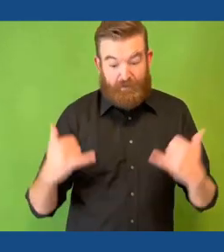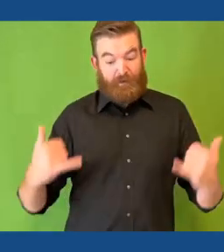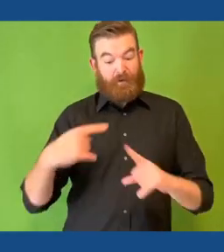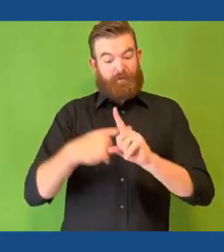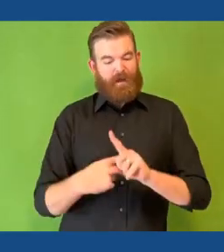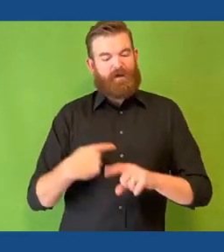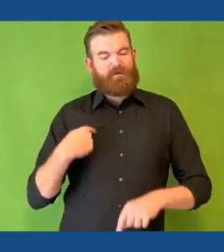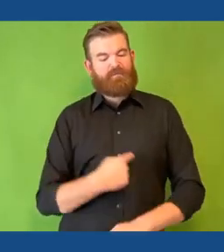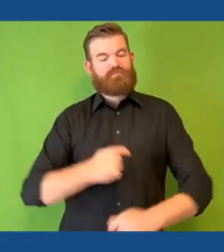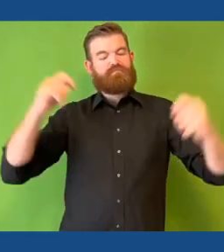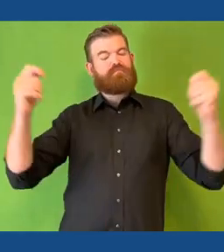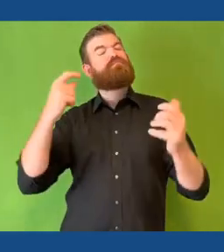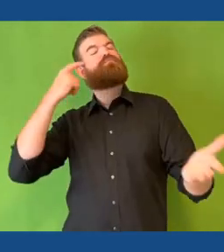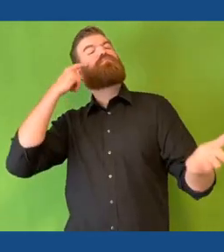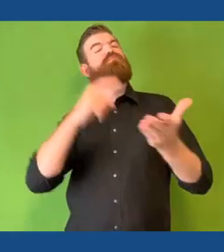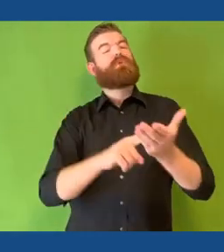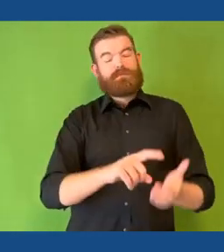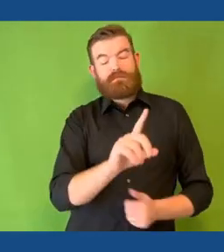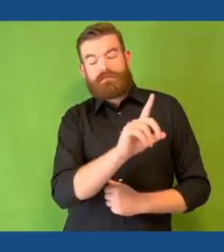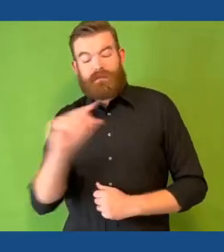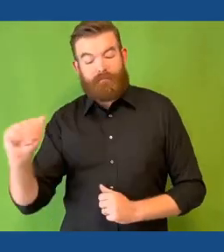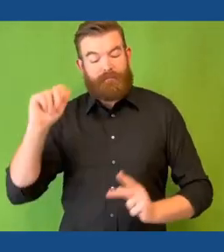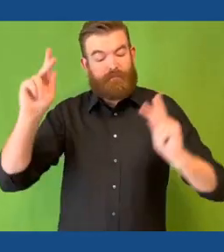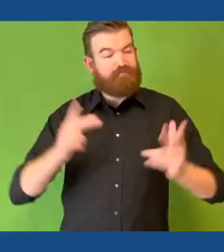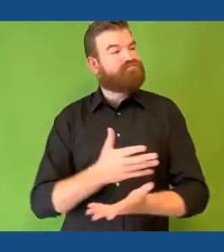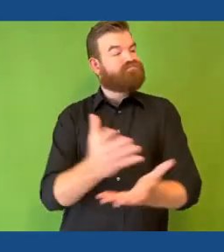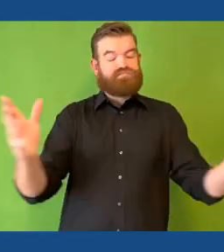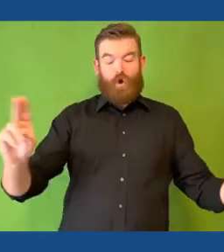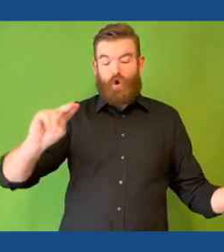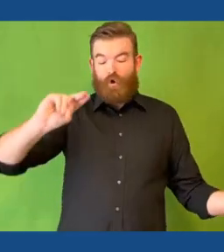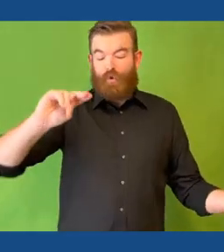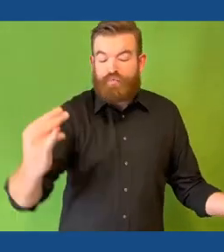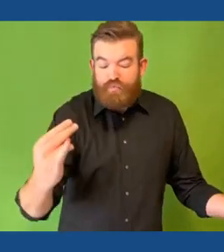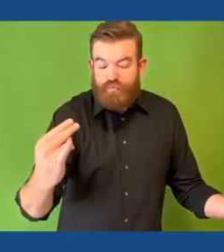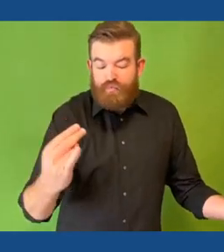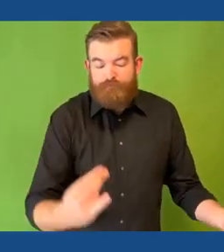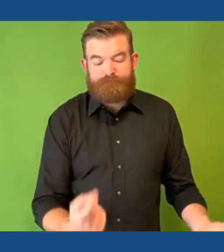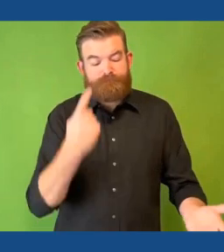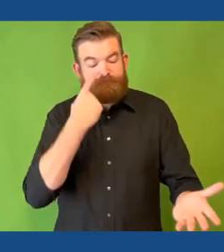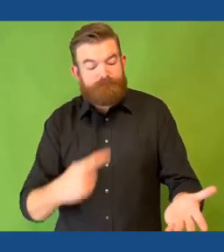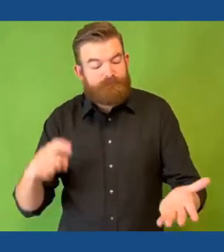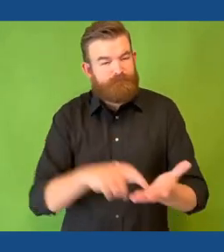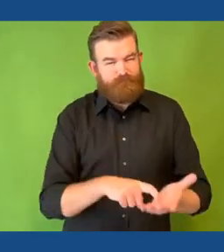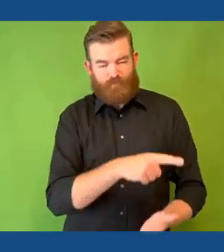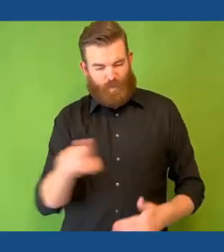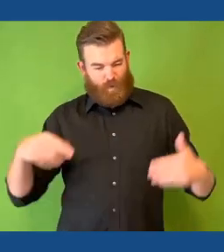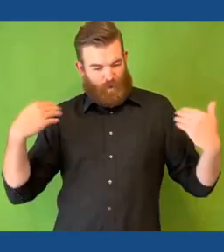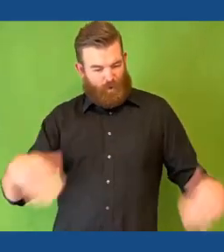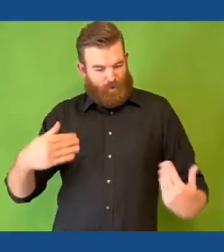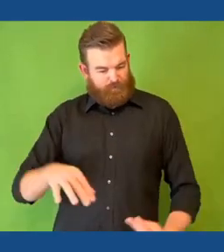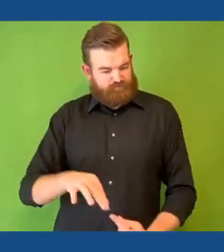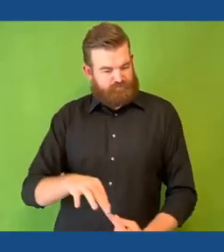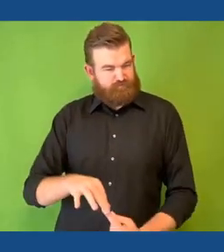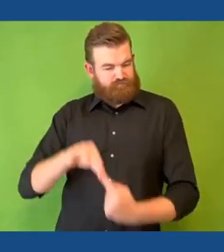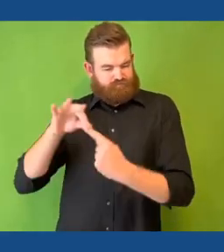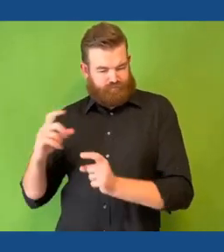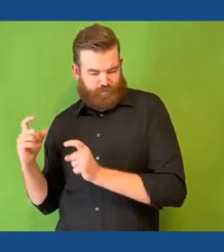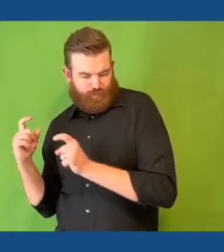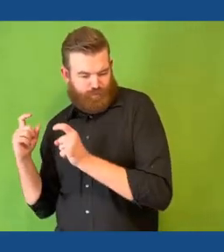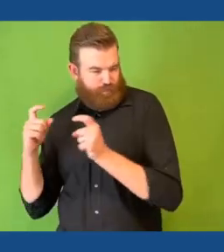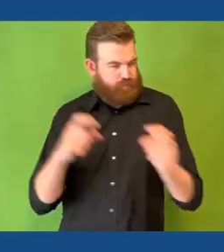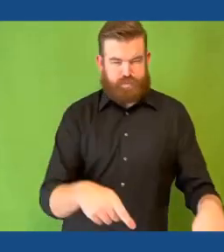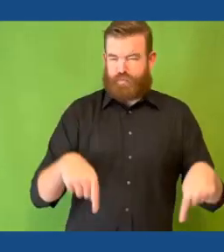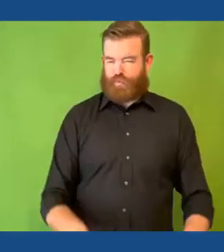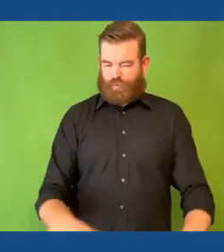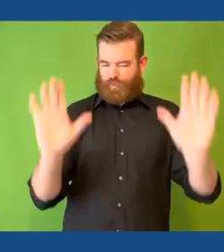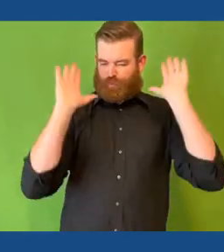This month we're celebrating pride for our residents with disabilities, recognizing and appreciating that their uniqueness adds